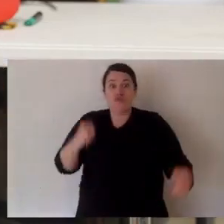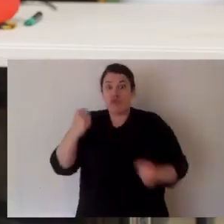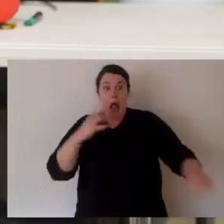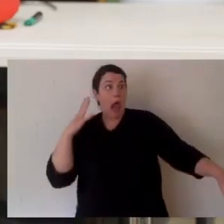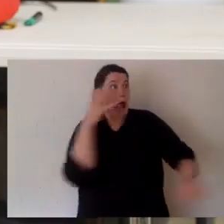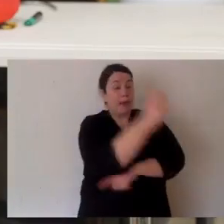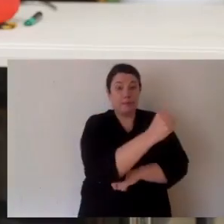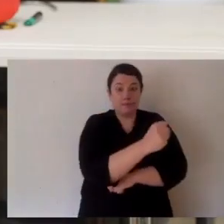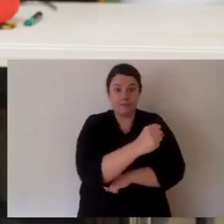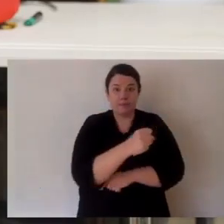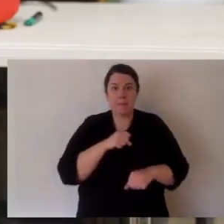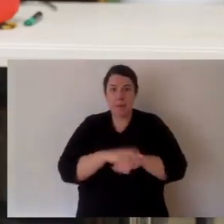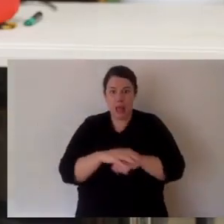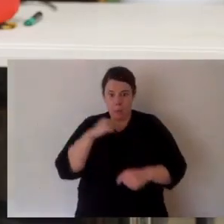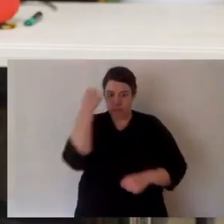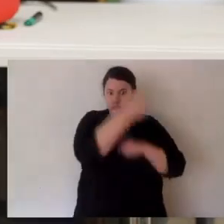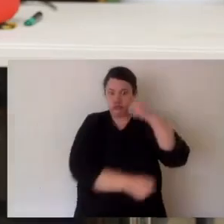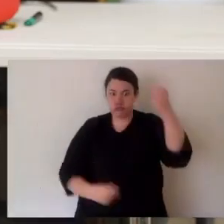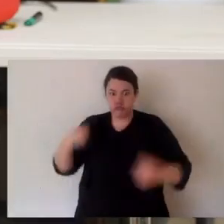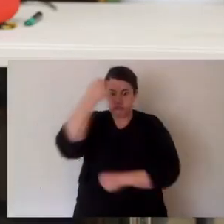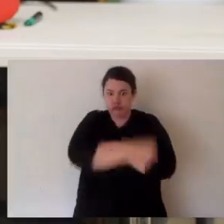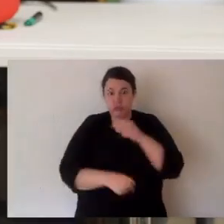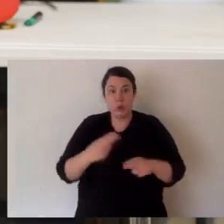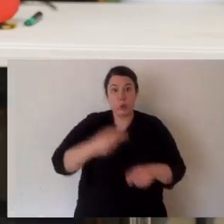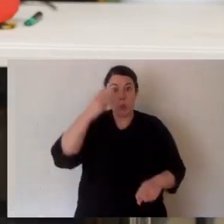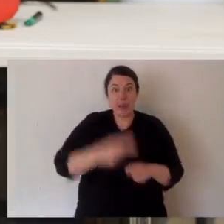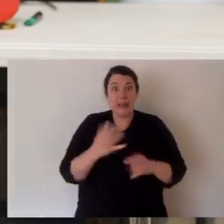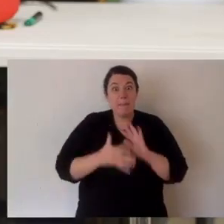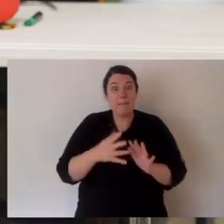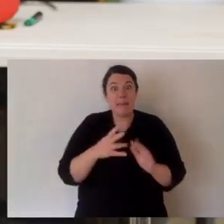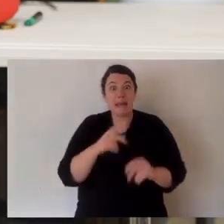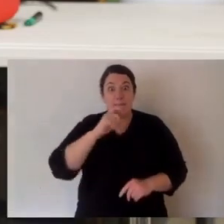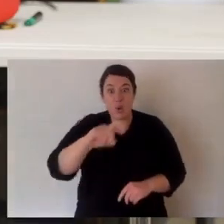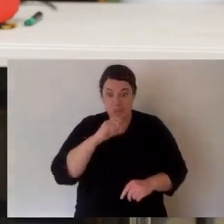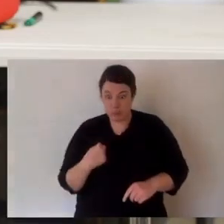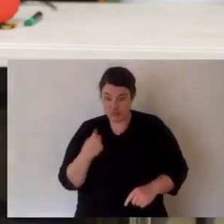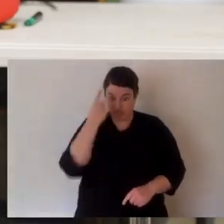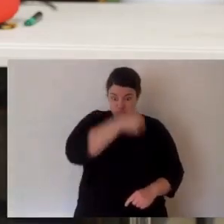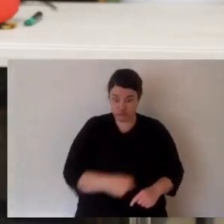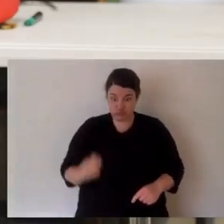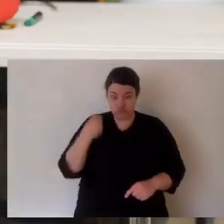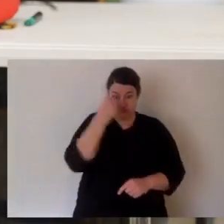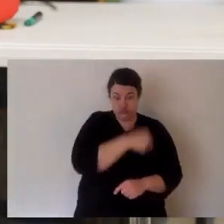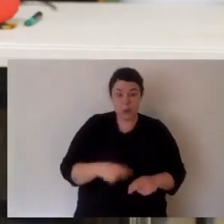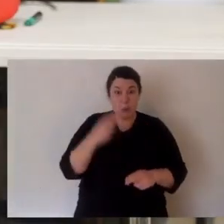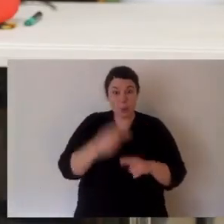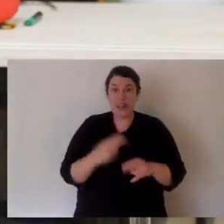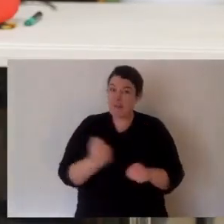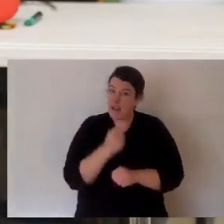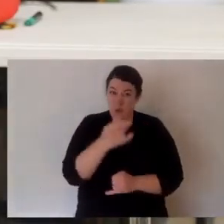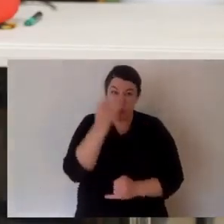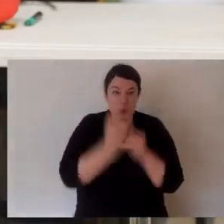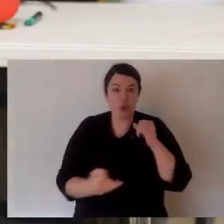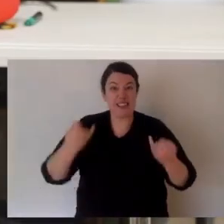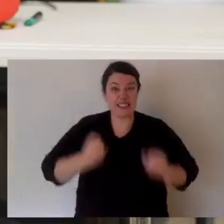your blood pumps around your body faster and the snake venom travels faster, and that's going to make you sick much quicker.